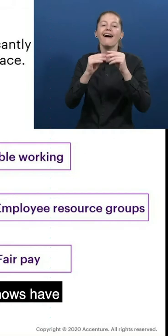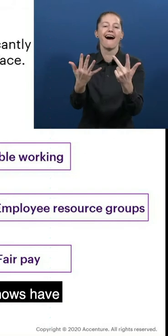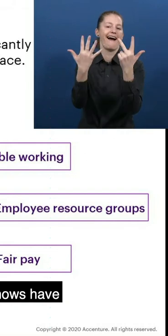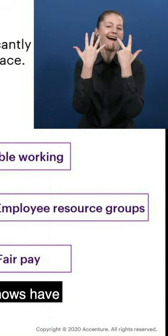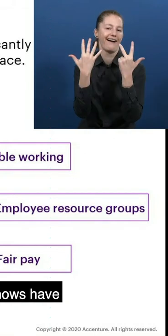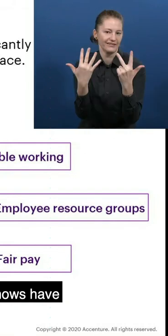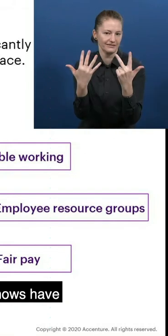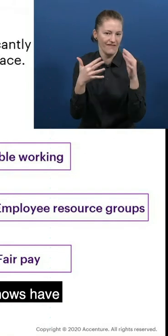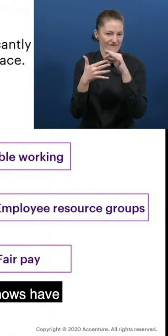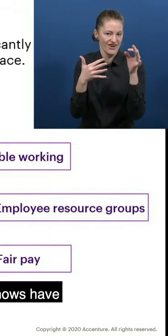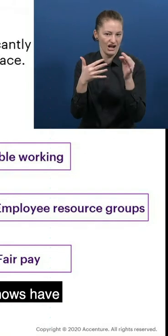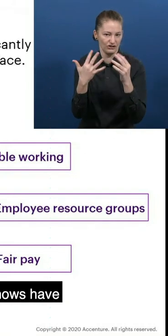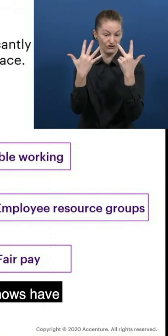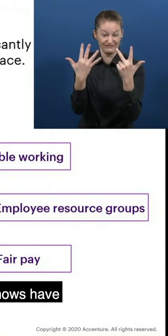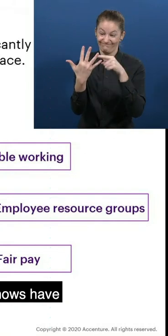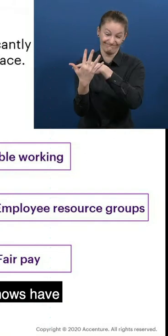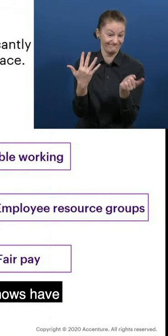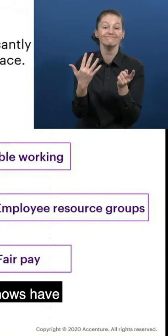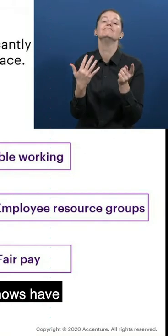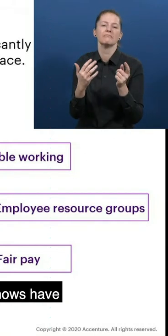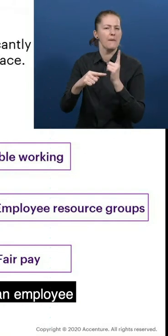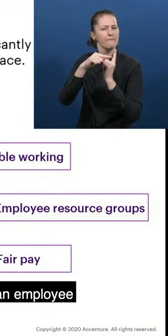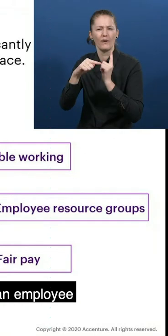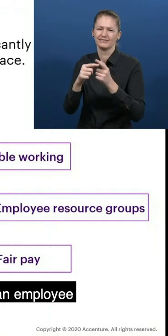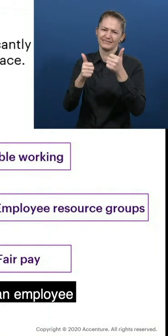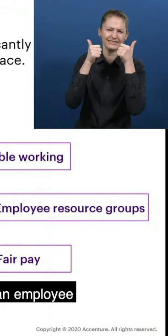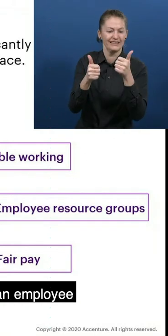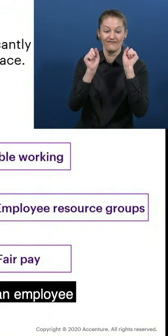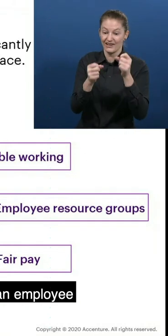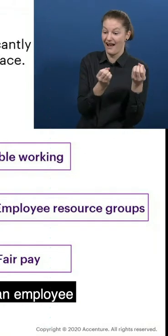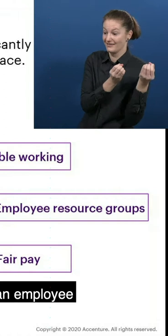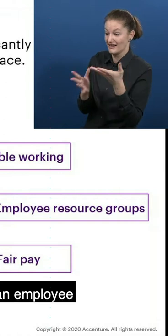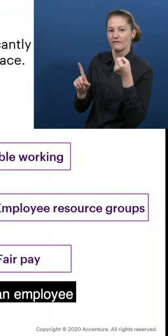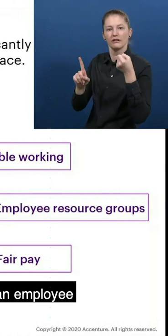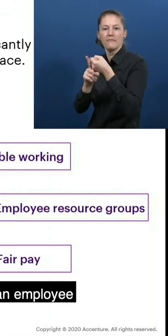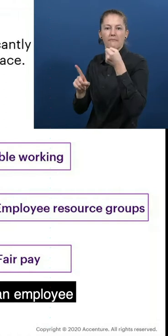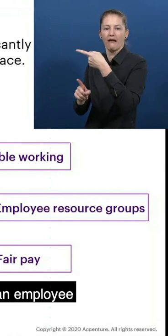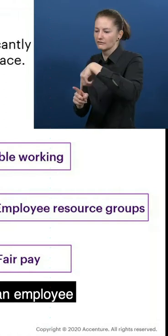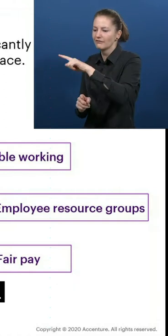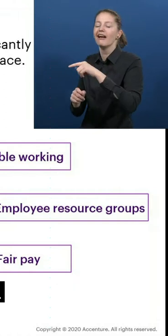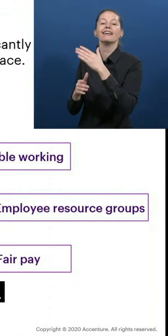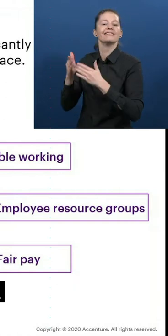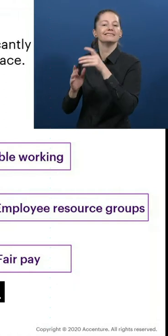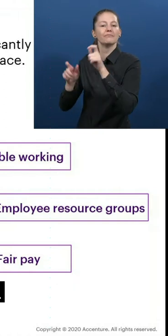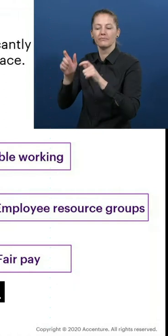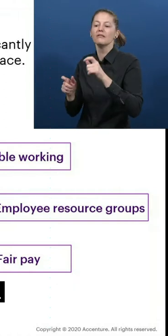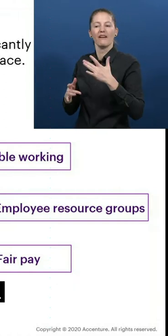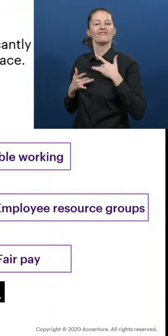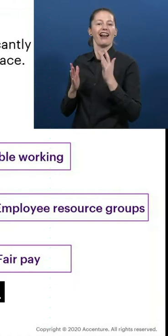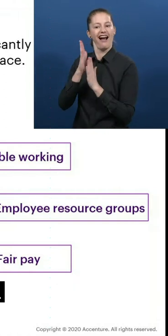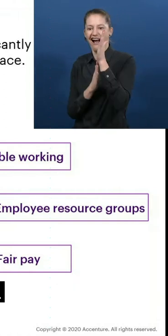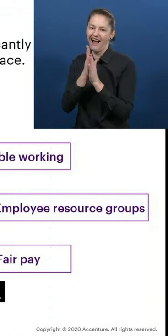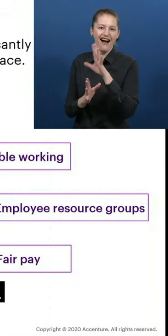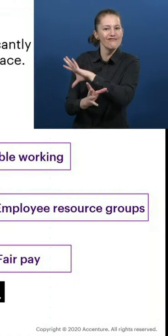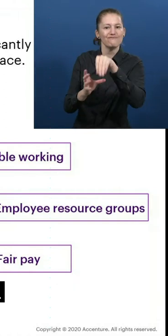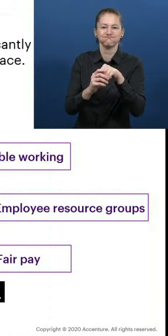And these are the eight factors which our model shows have a positive and significant impact on the likelihood of an employee with a disability to